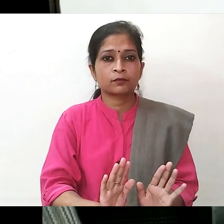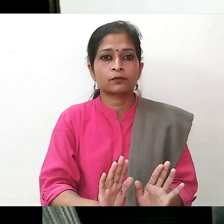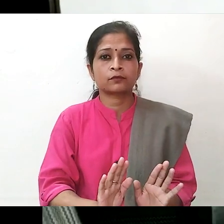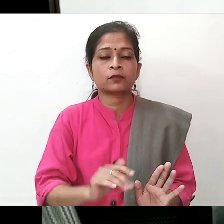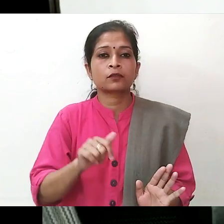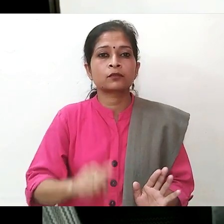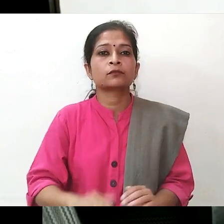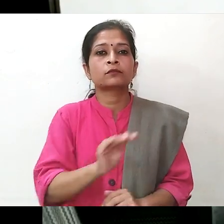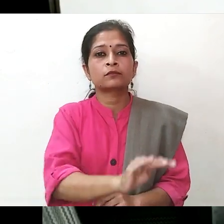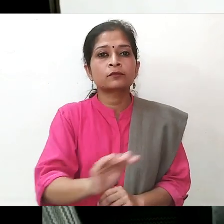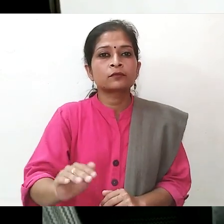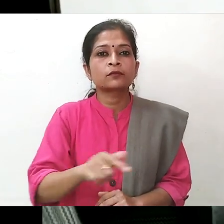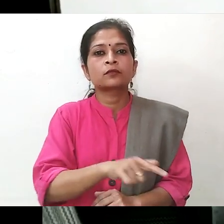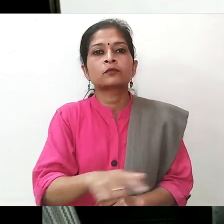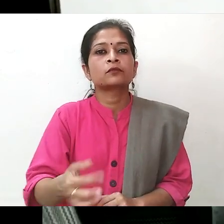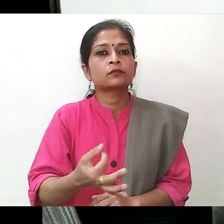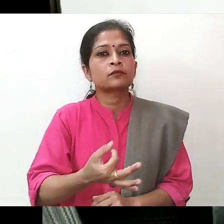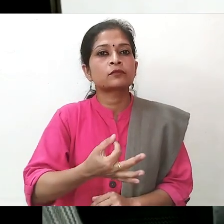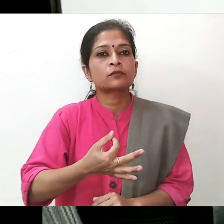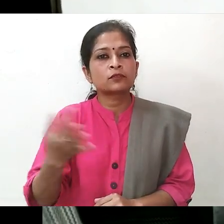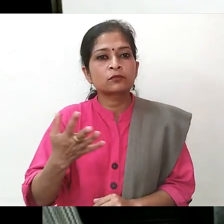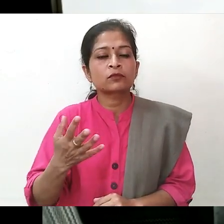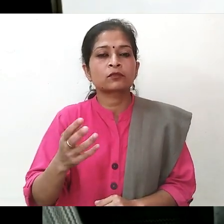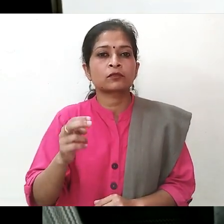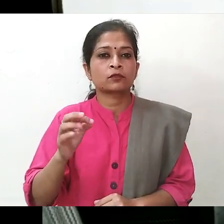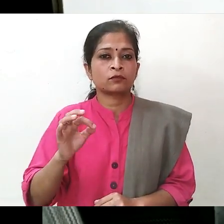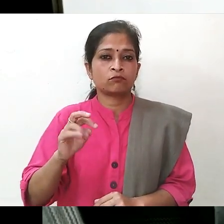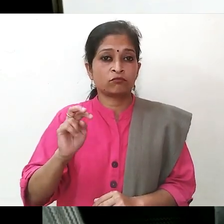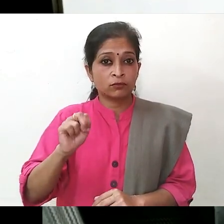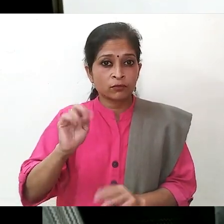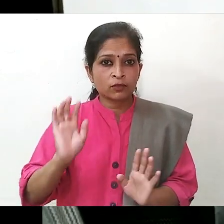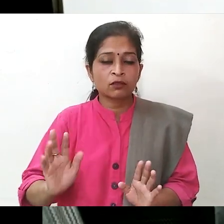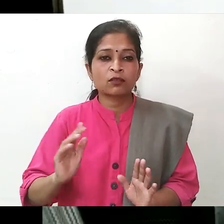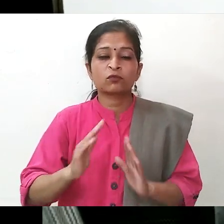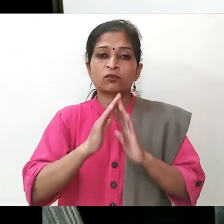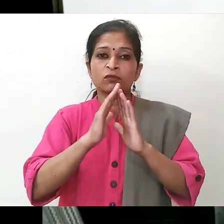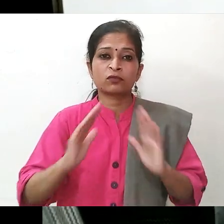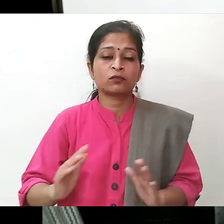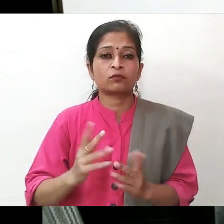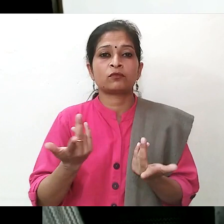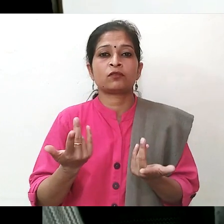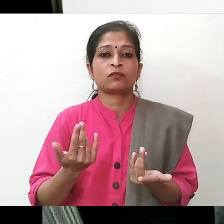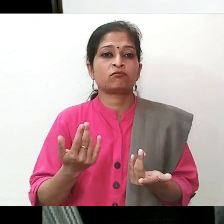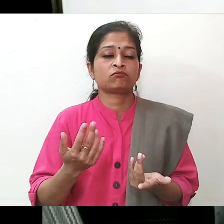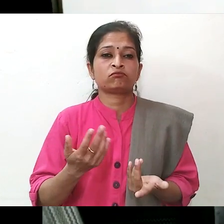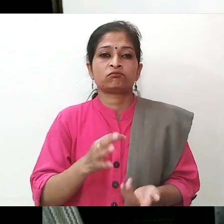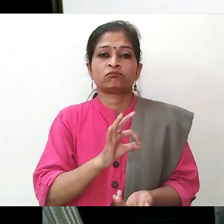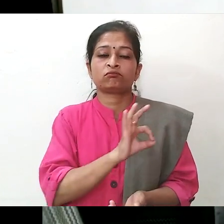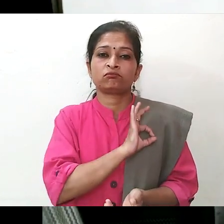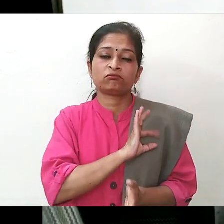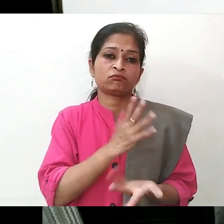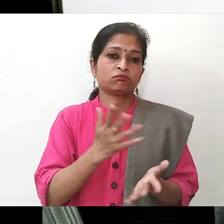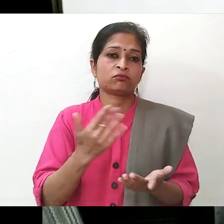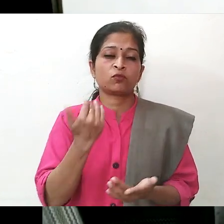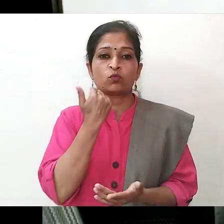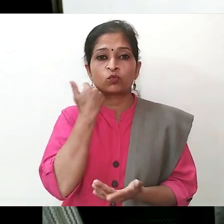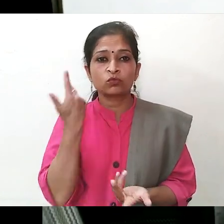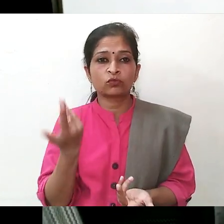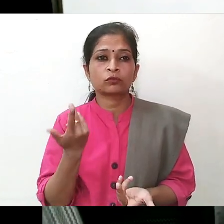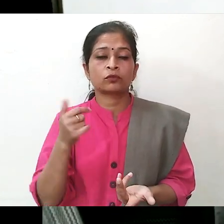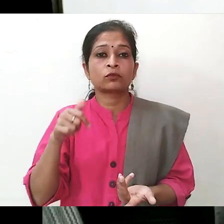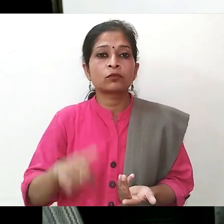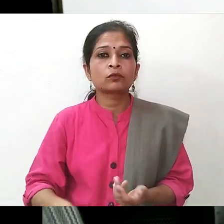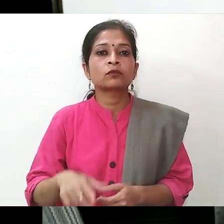our children with special needs become restless. So it is very important to engage them with the proper